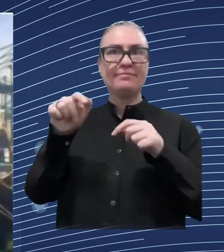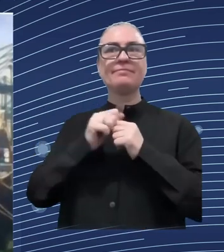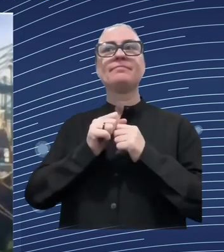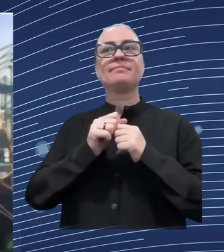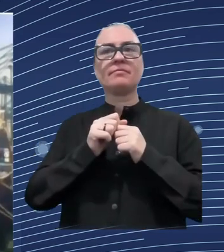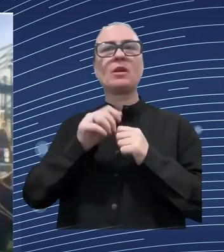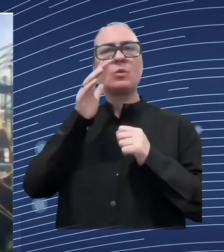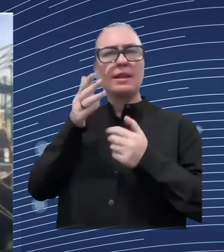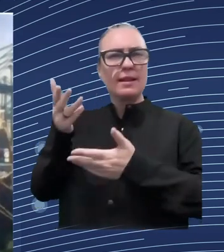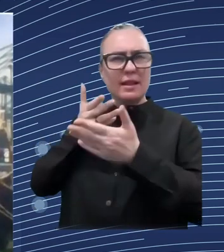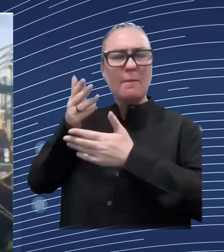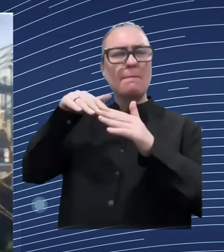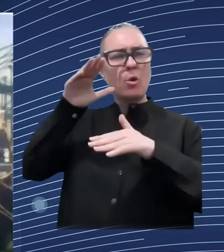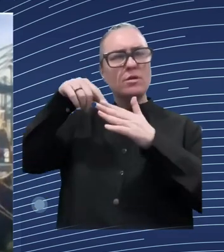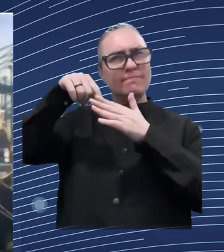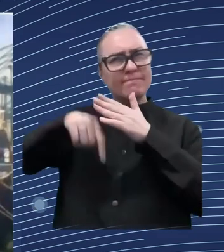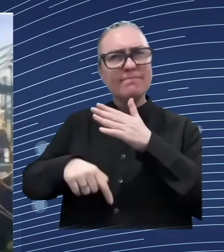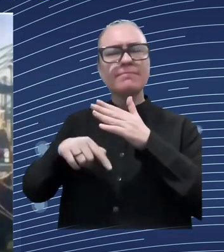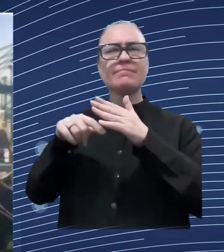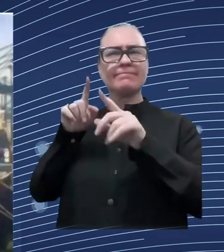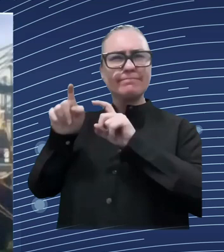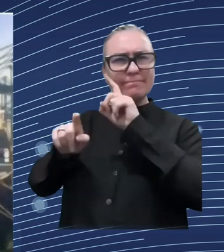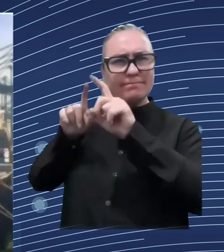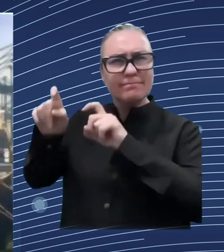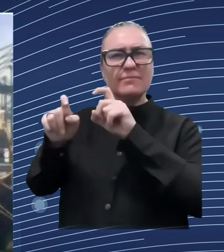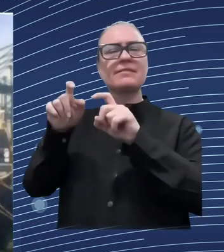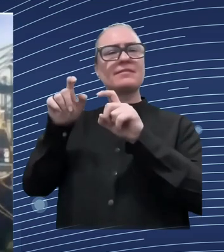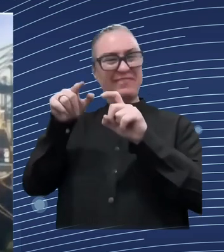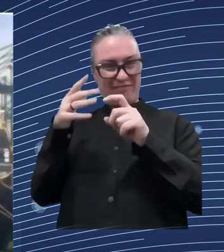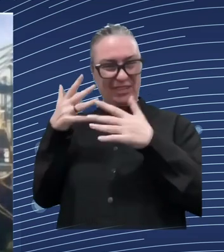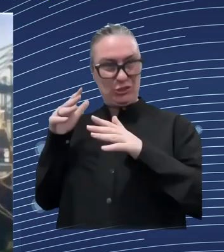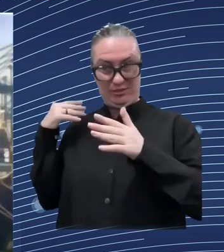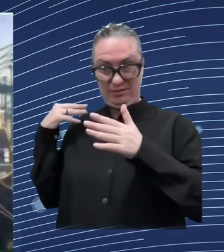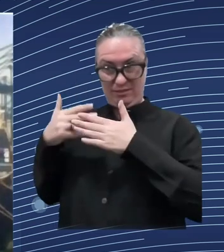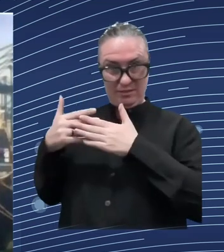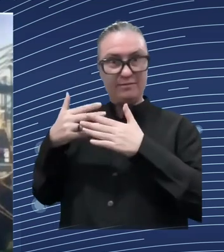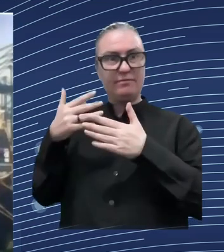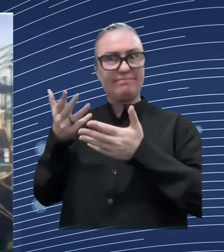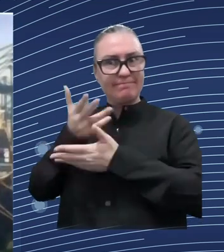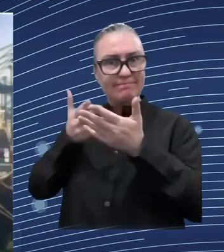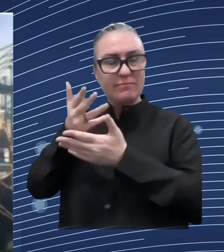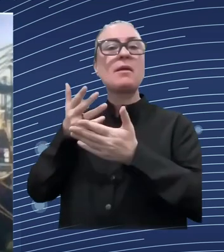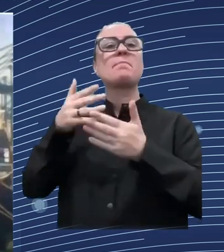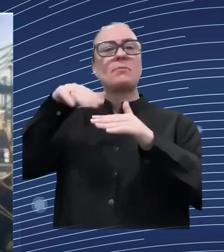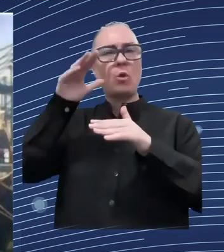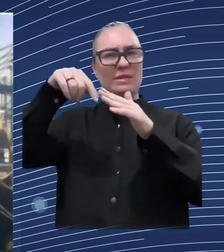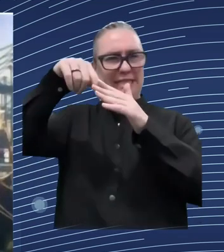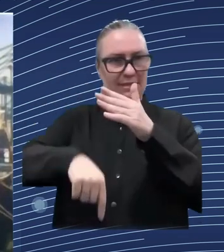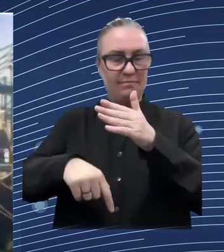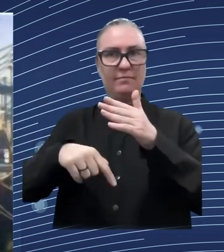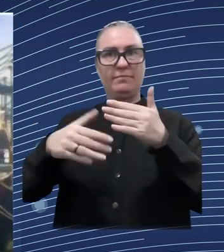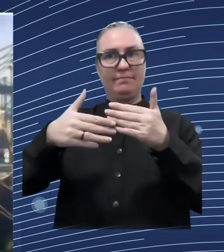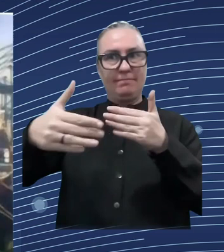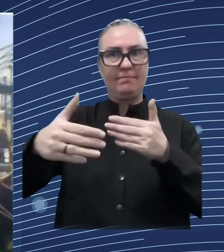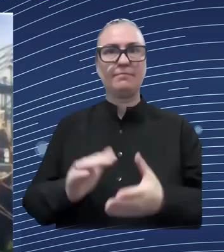ukraine services at the european commission and also head of unit of economic and sectoral policies welcome marlene very good to to have you here